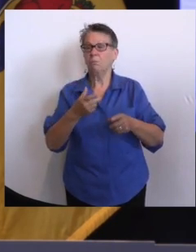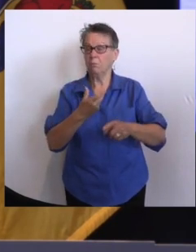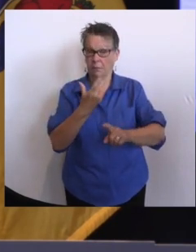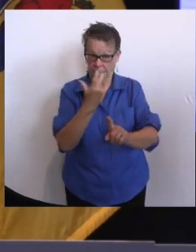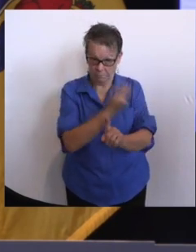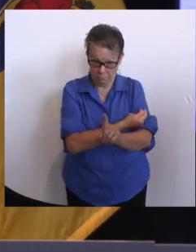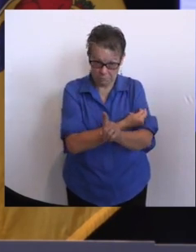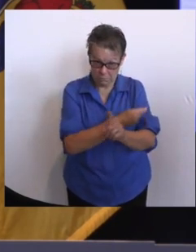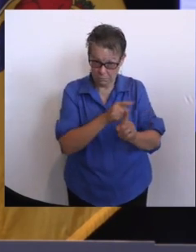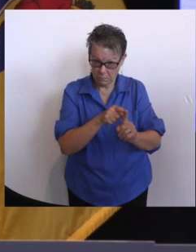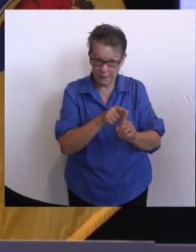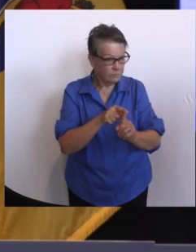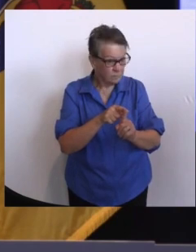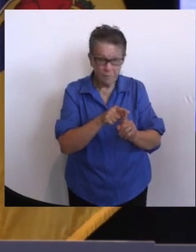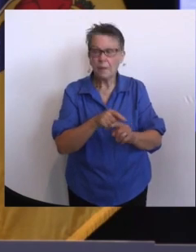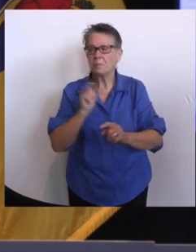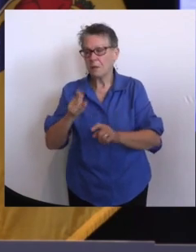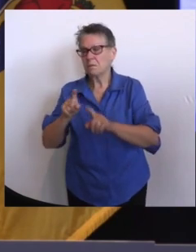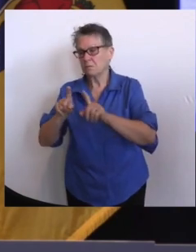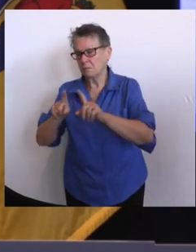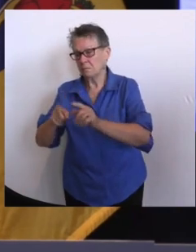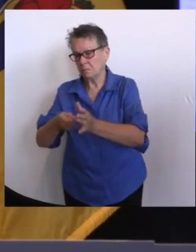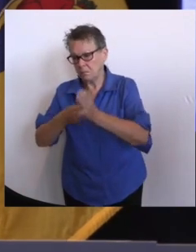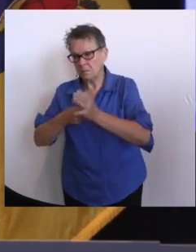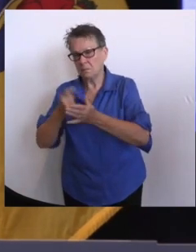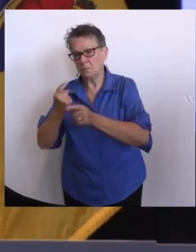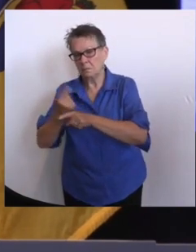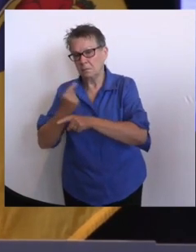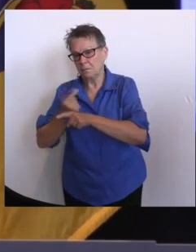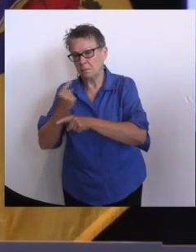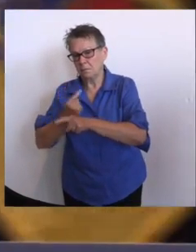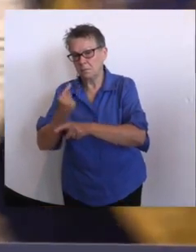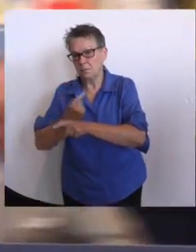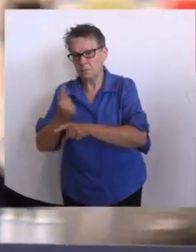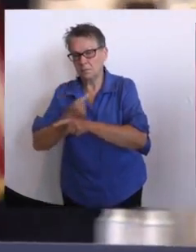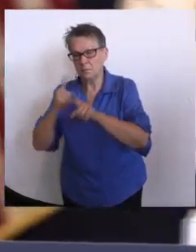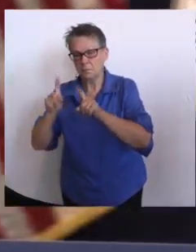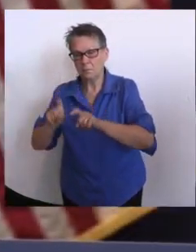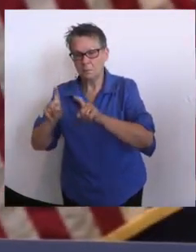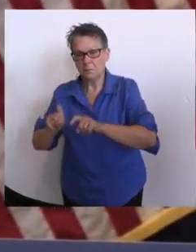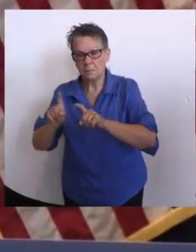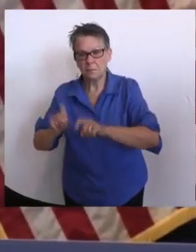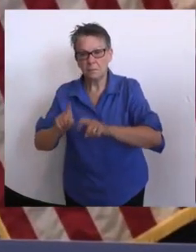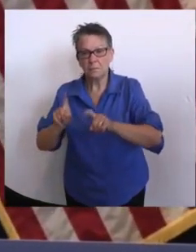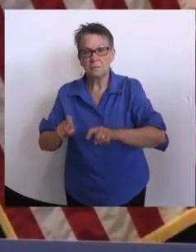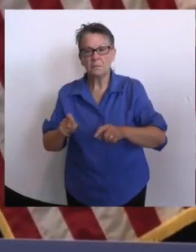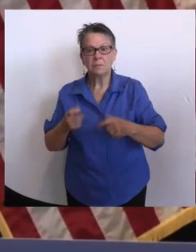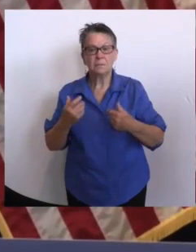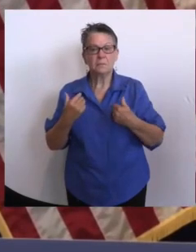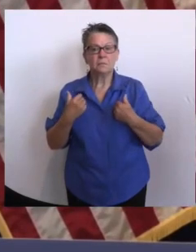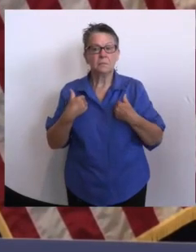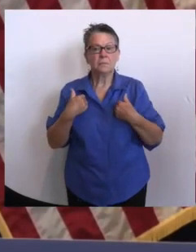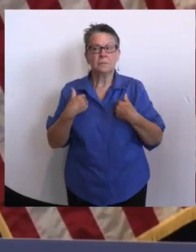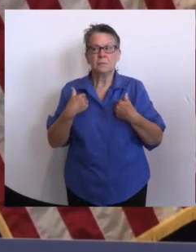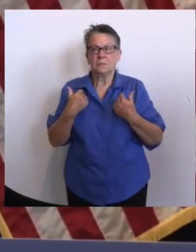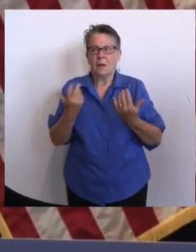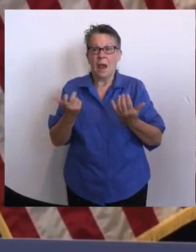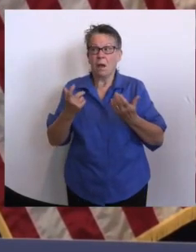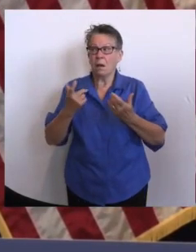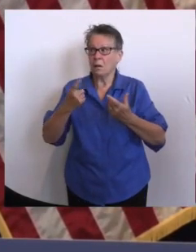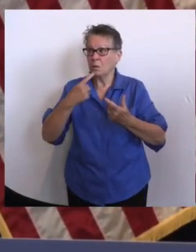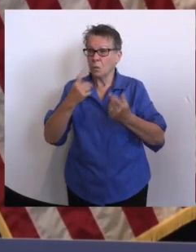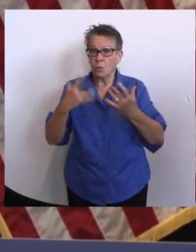school outbreaks, Judy, do you? That's too early. It's too early to tell. we want to get, uh, uh, some, you know, several weeks of